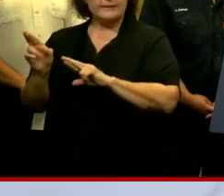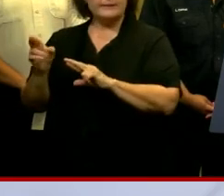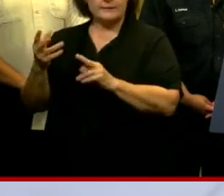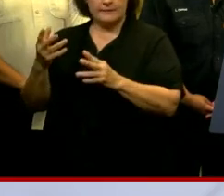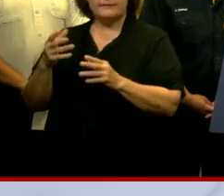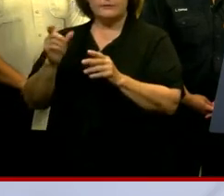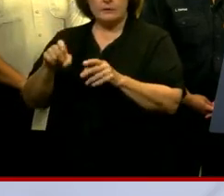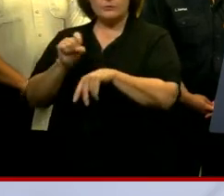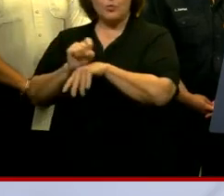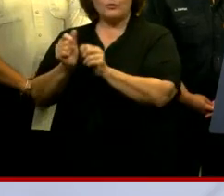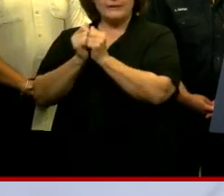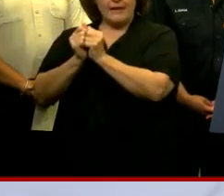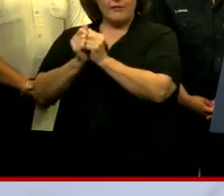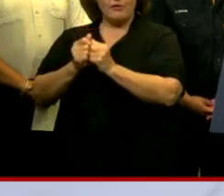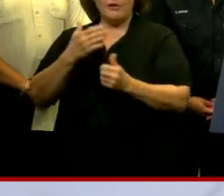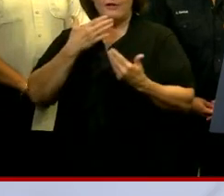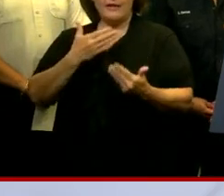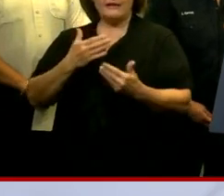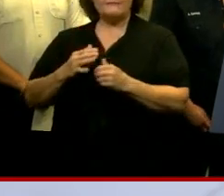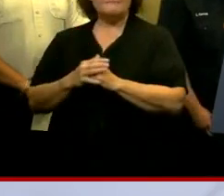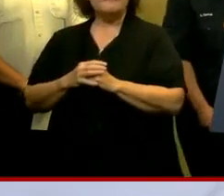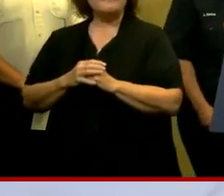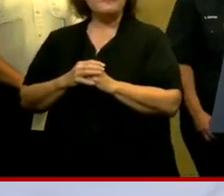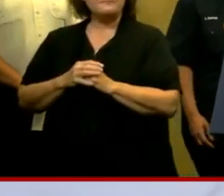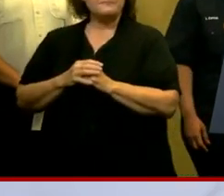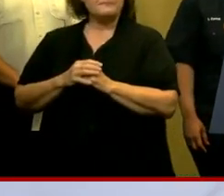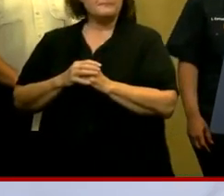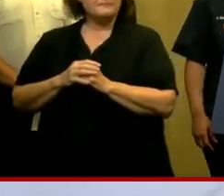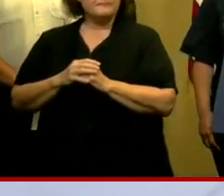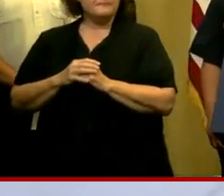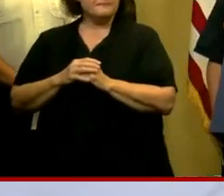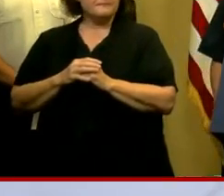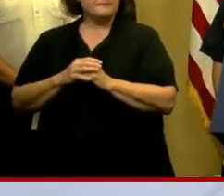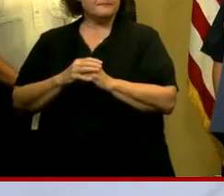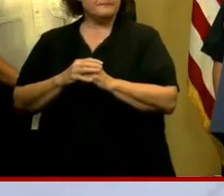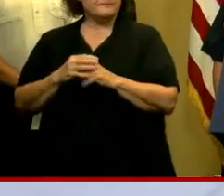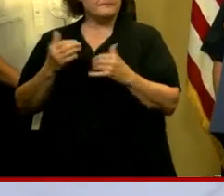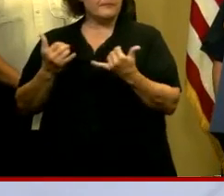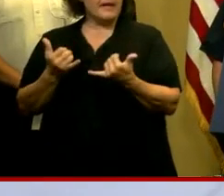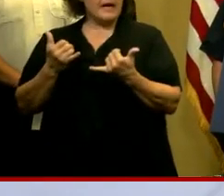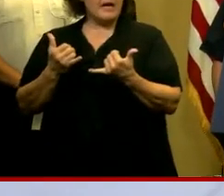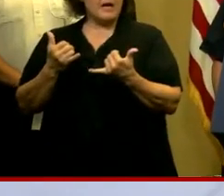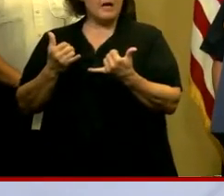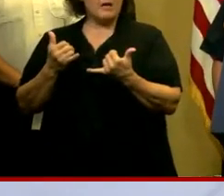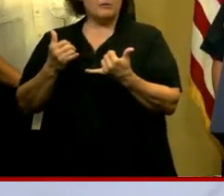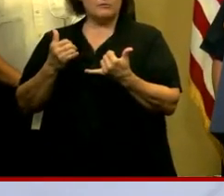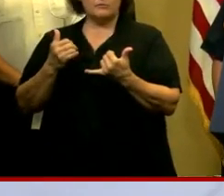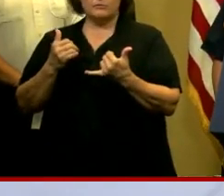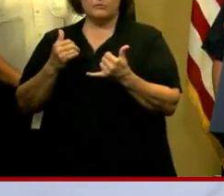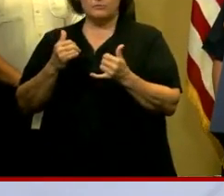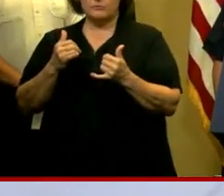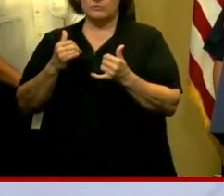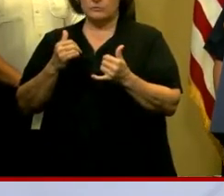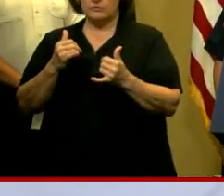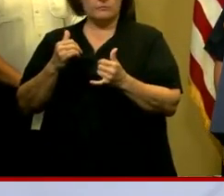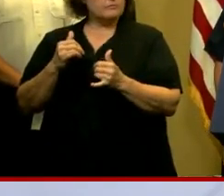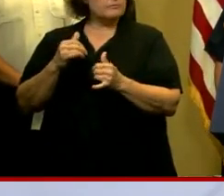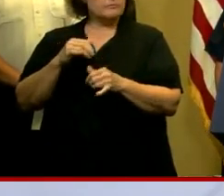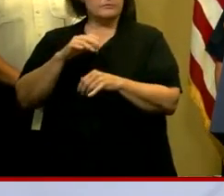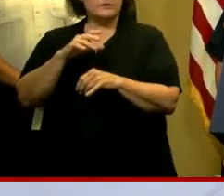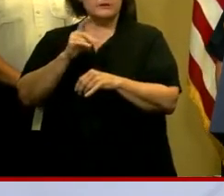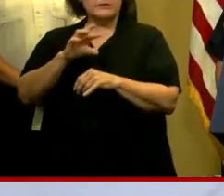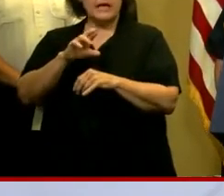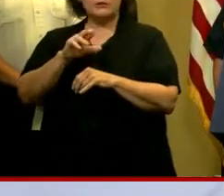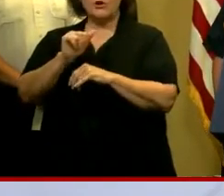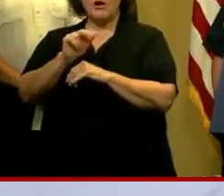together. Thank you. Thank you, Colin. Thank you very much. And I'm going to move it forward. Dr. Jennifer of